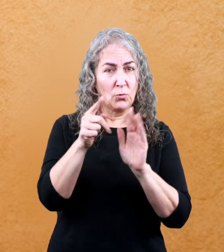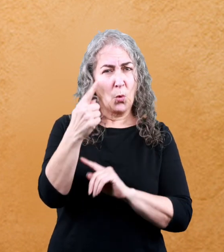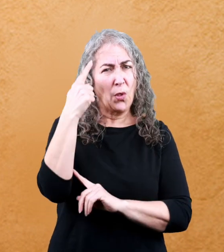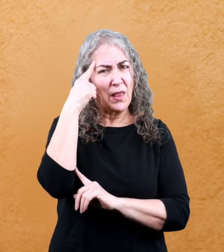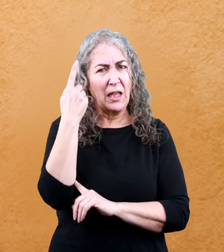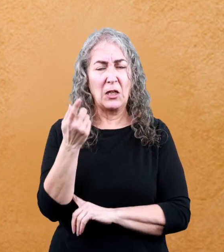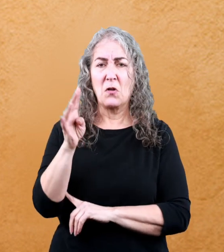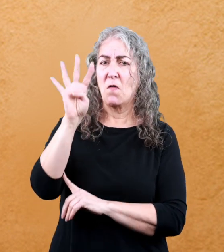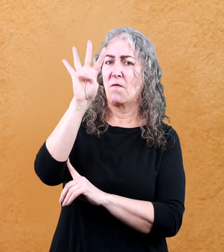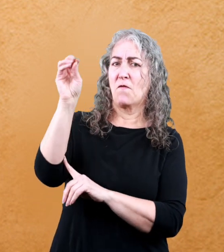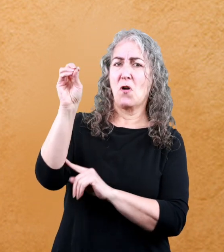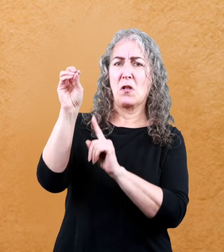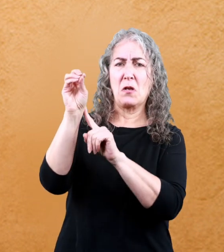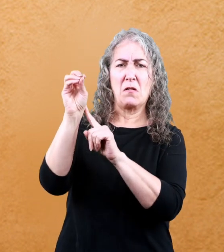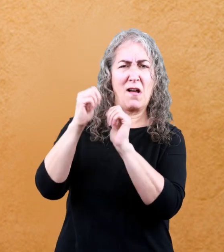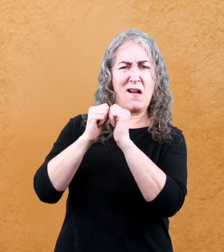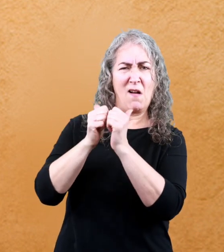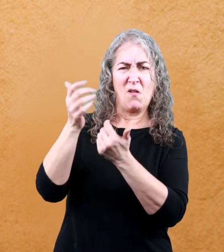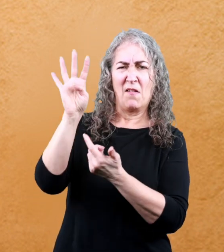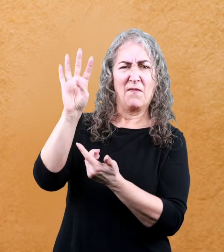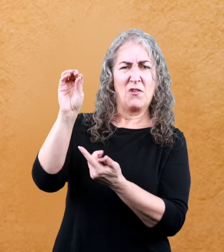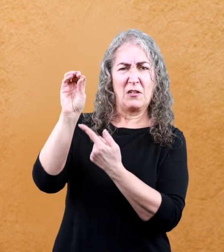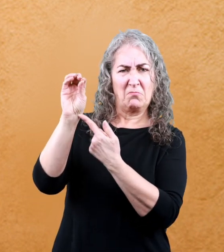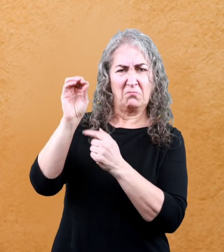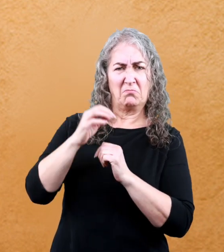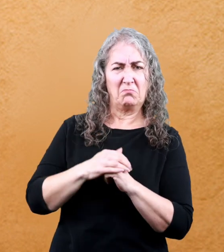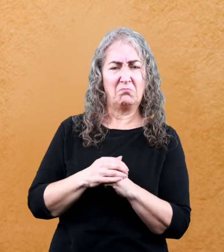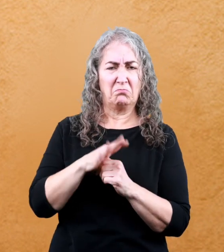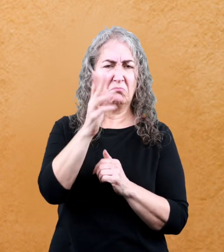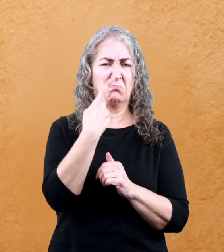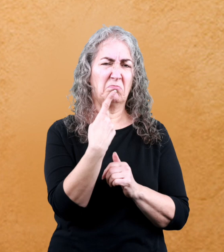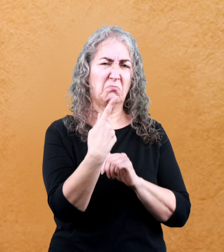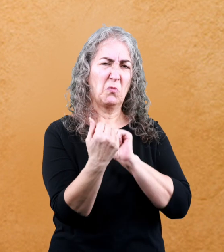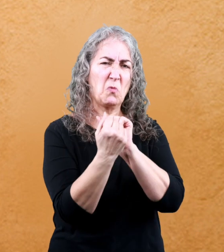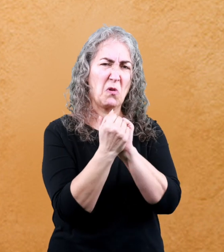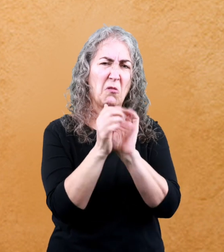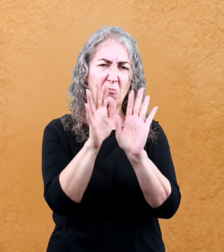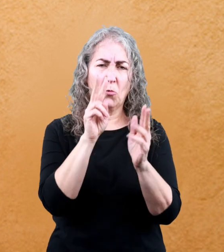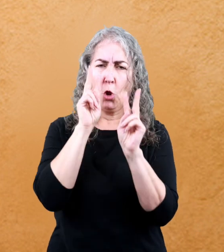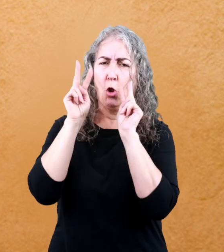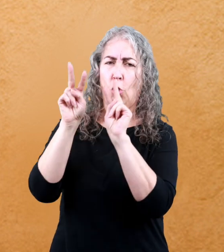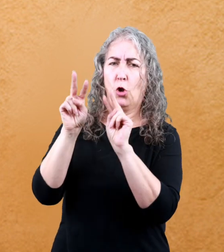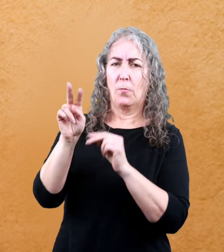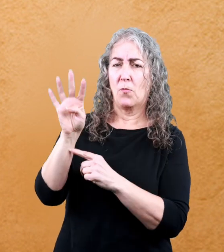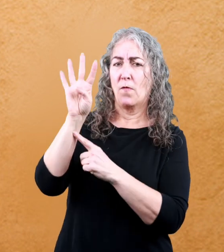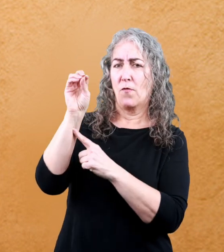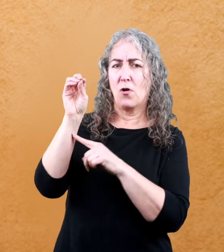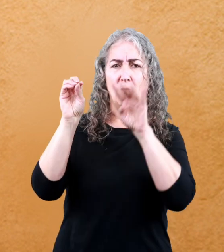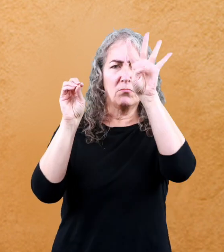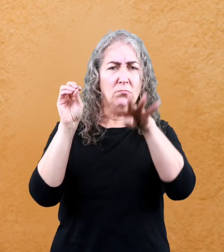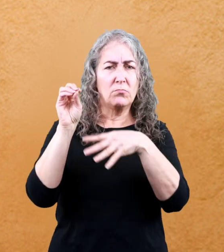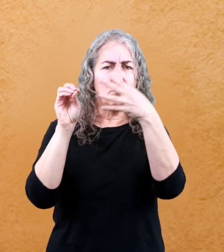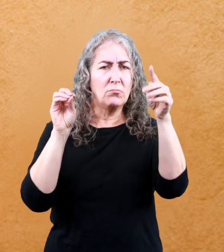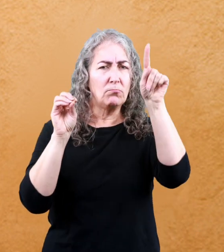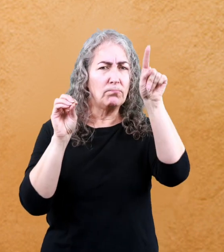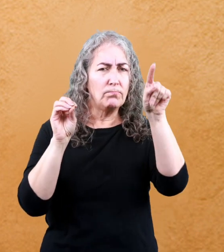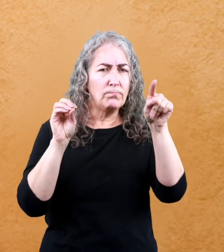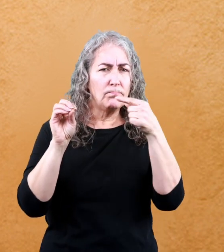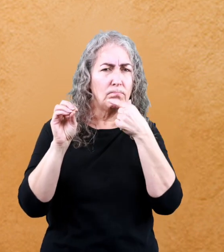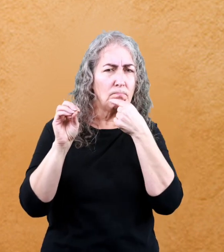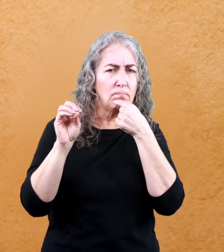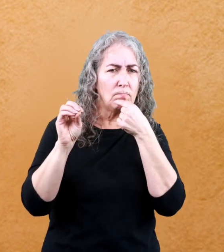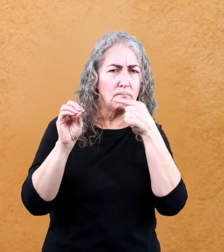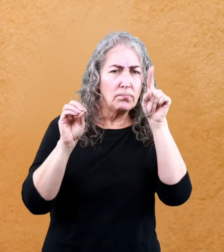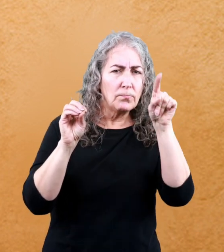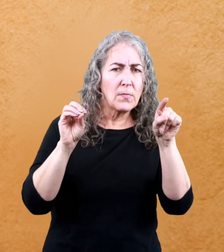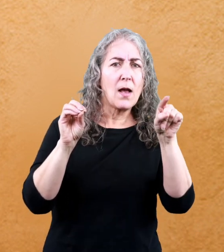what do you think the Roman numeral for 40 would be? Let's do this one together and take another look at our chart for some help.